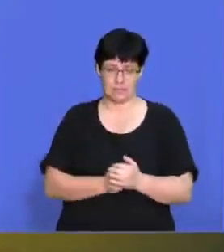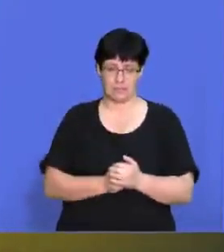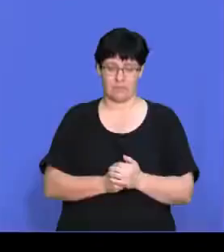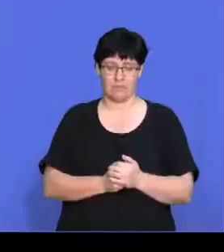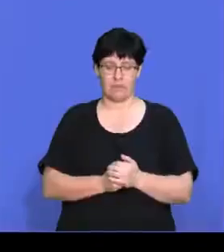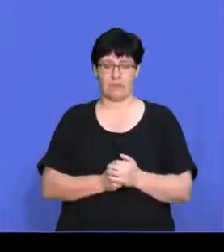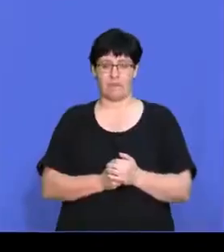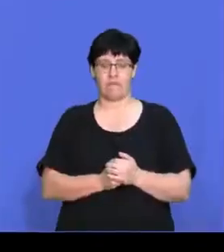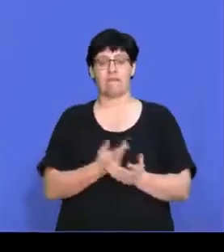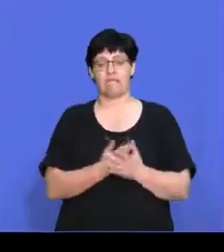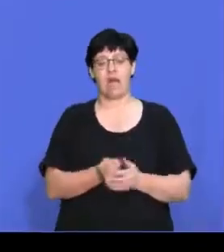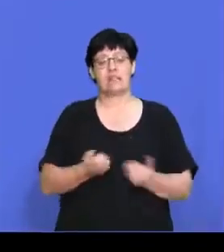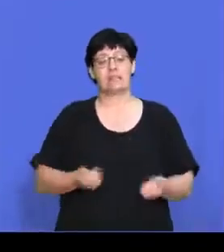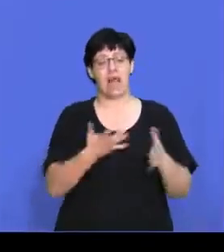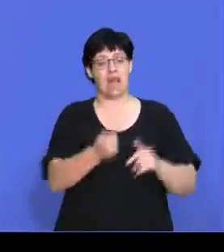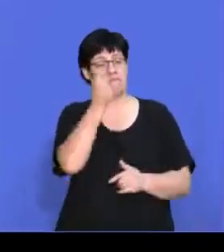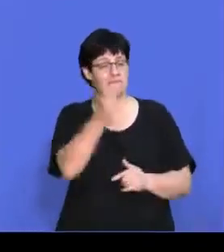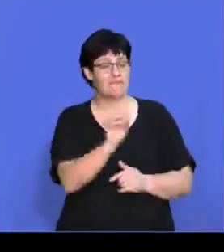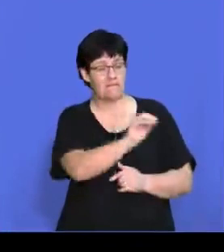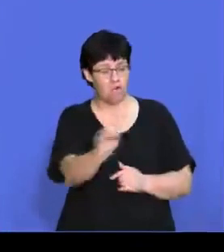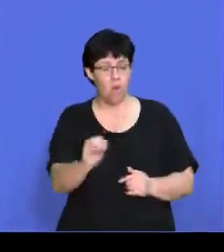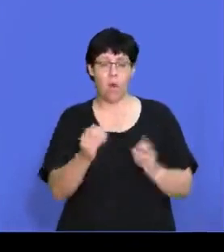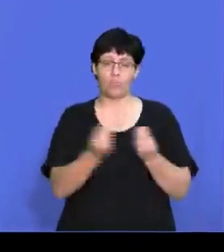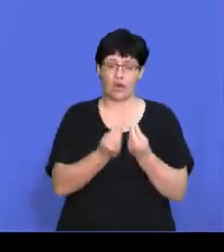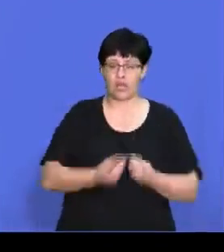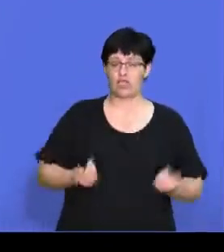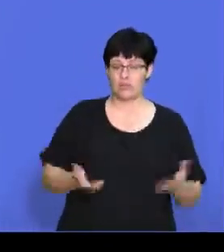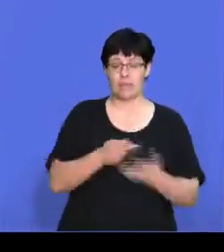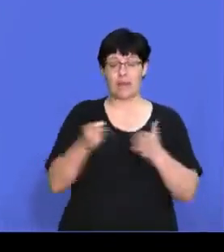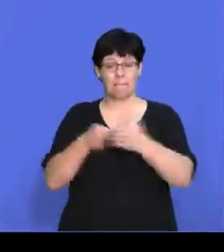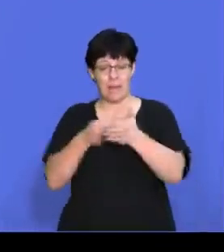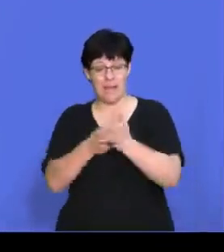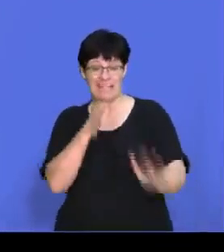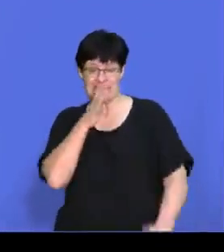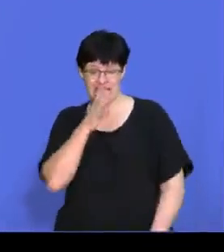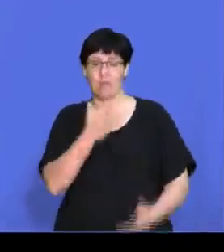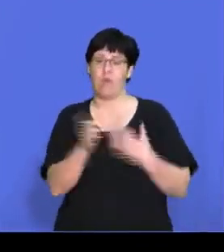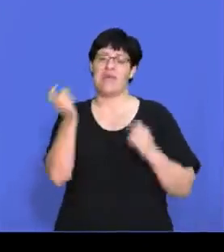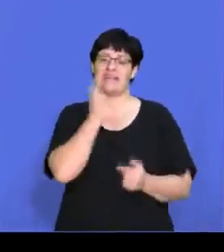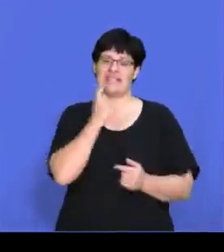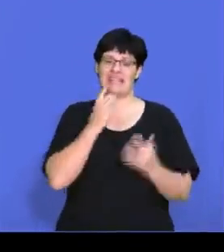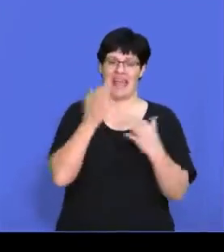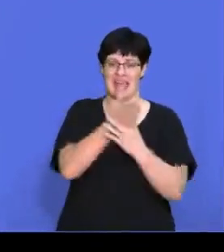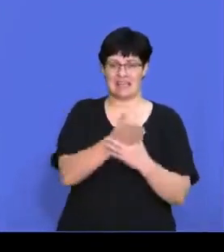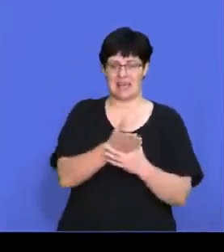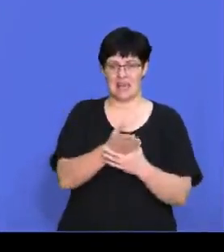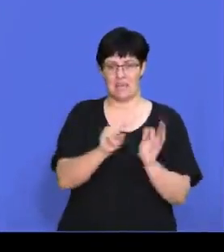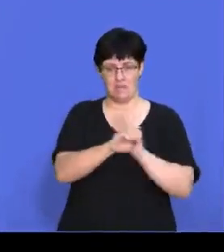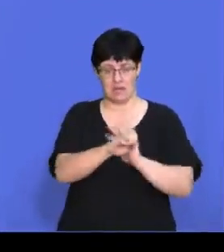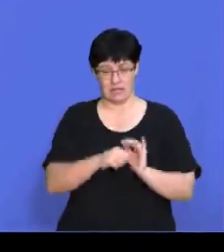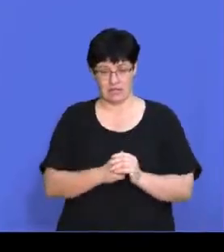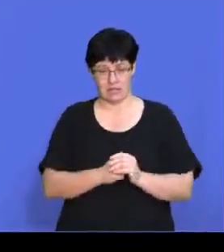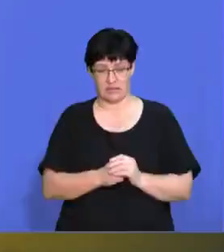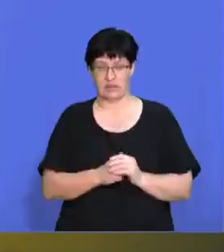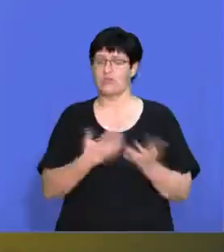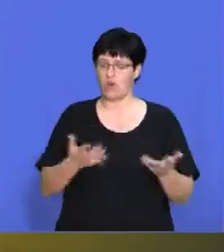And if there are a few suppliers of a product or service, but many buyers, it may be easy to enter the market. So that's a